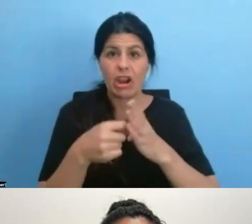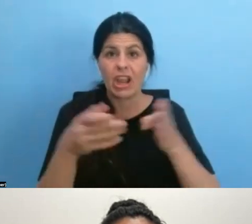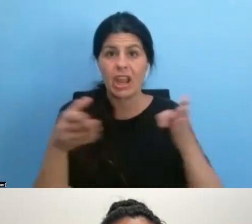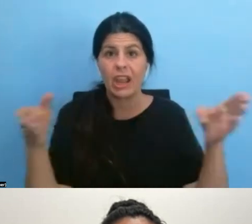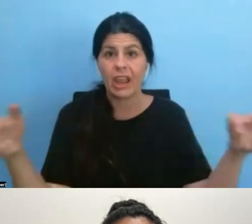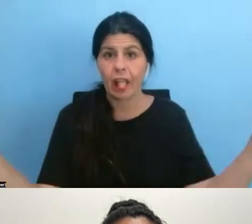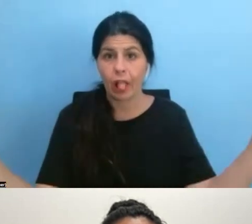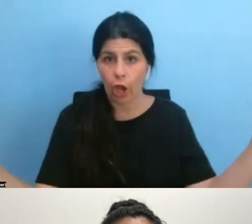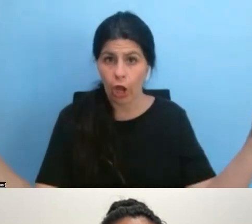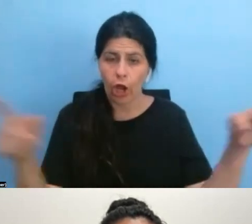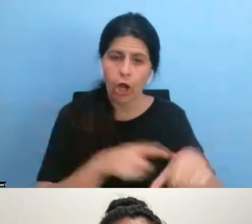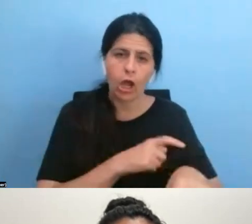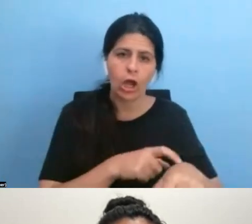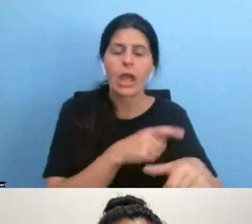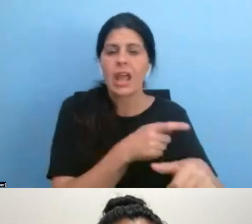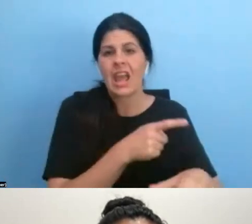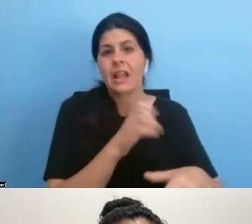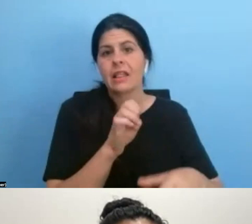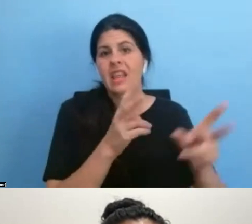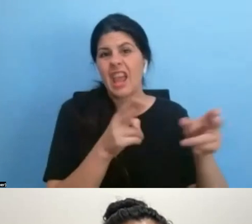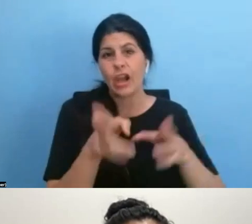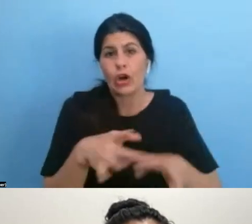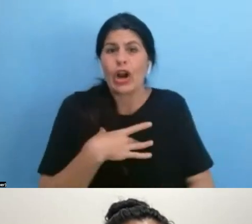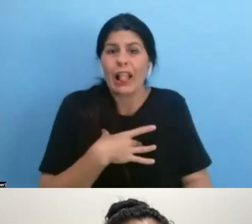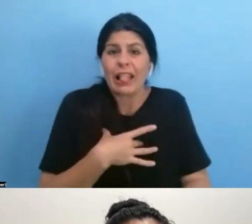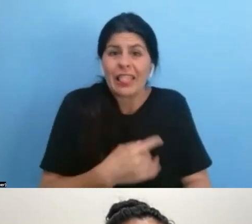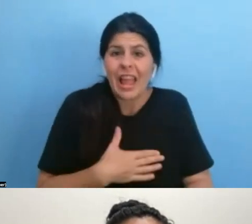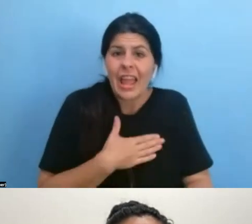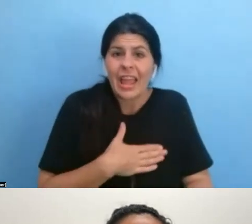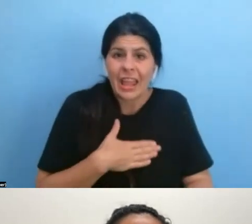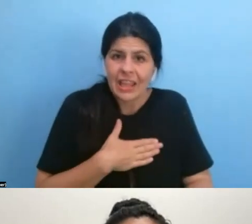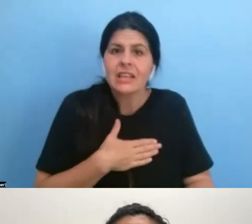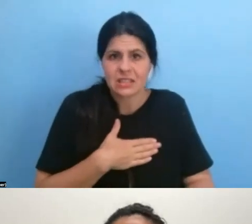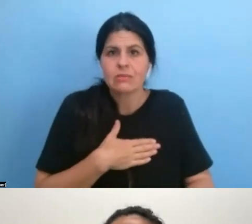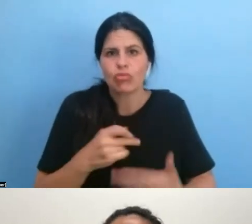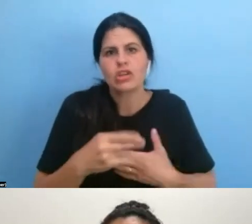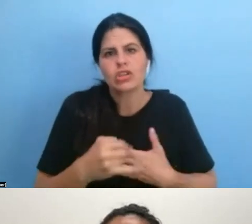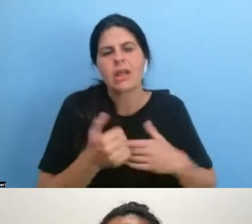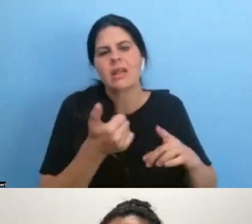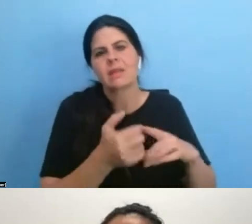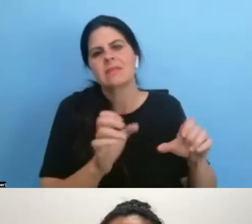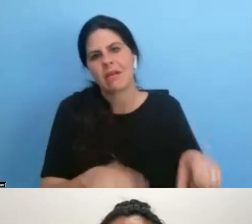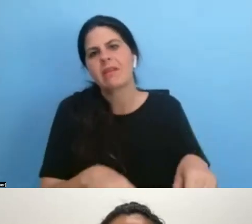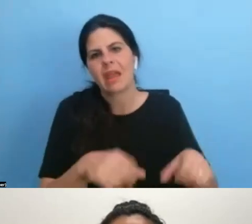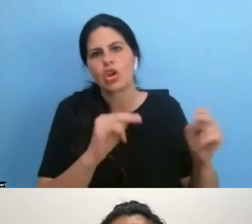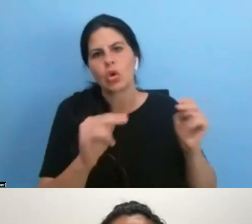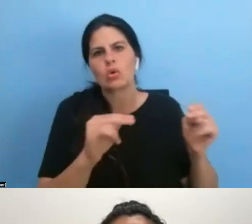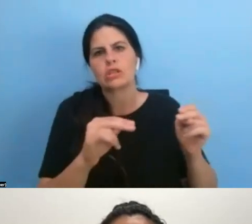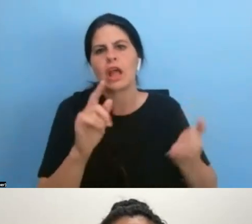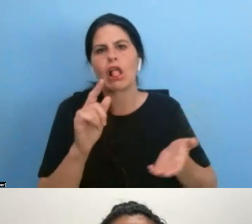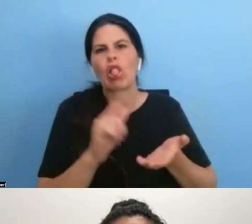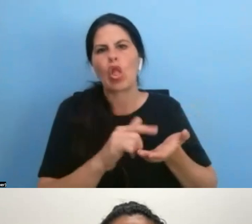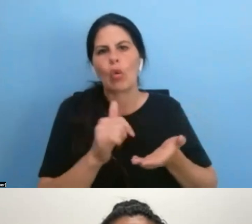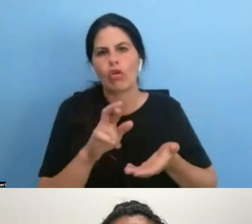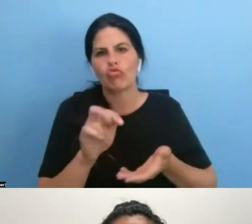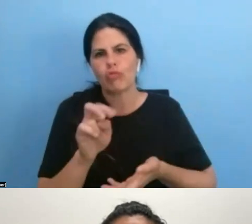project, it is easier, um, to negotiate a lower weekly rate because they'll be working for longer than, for example, two months, they might be